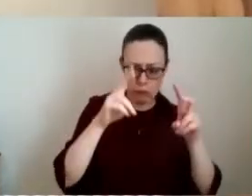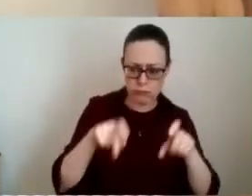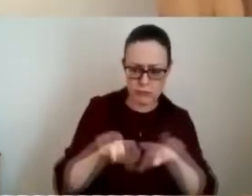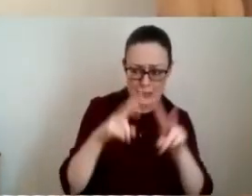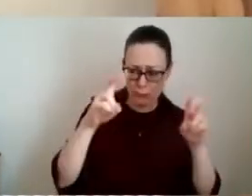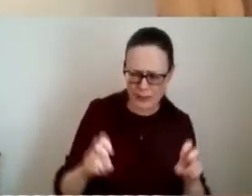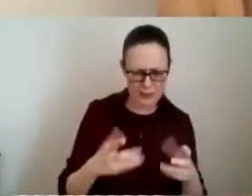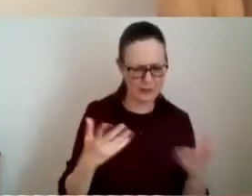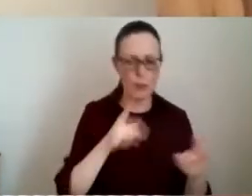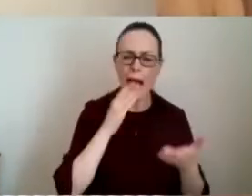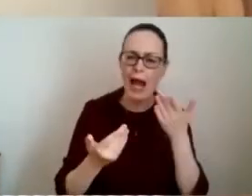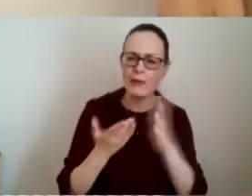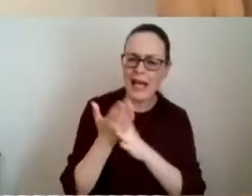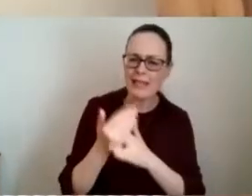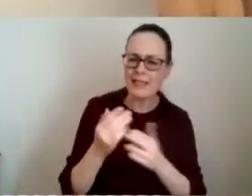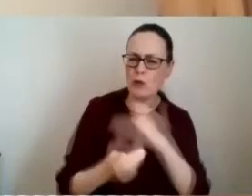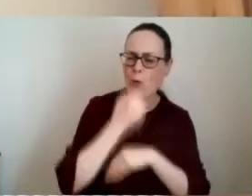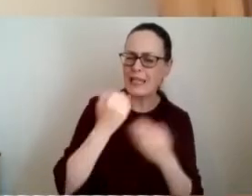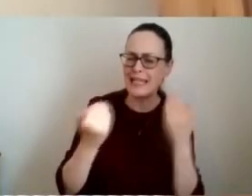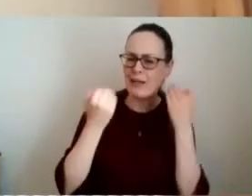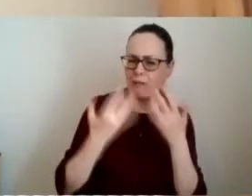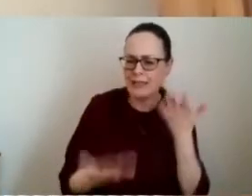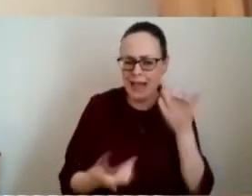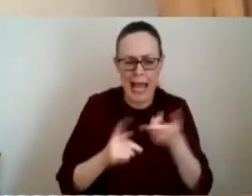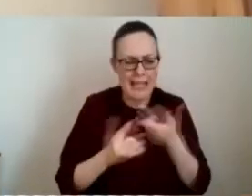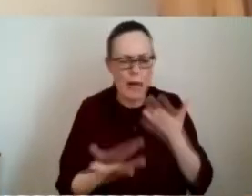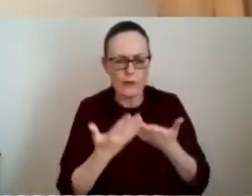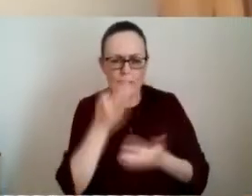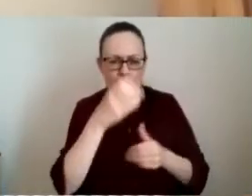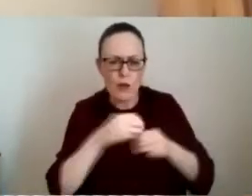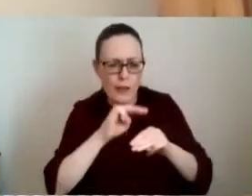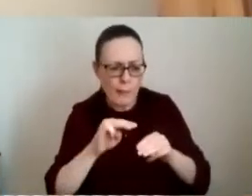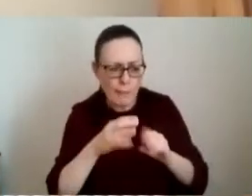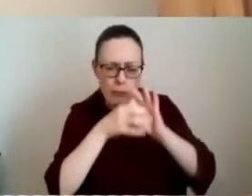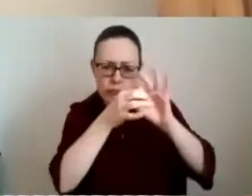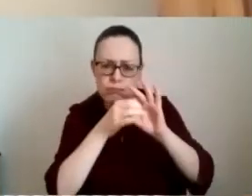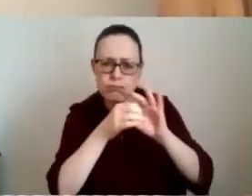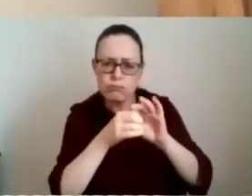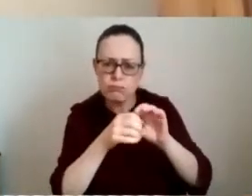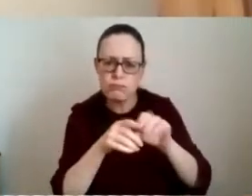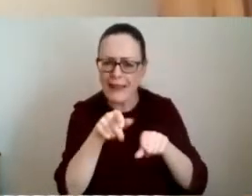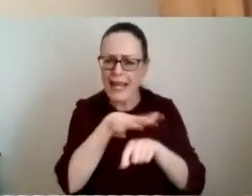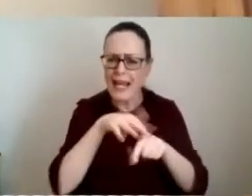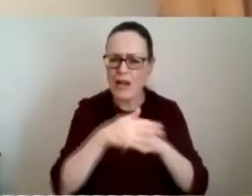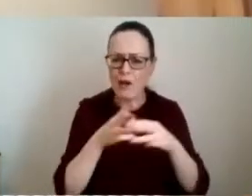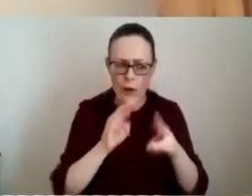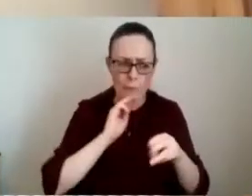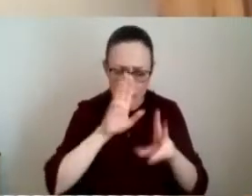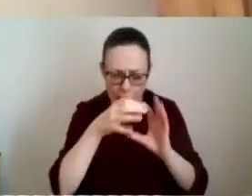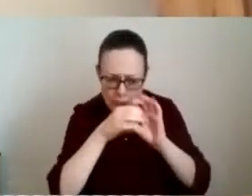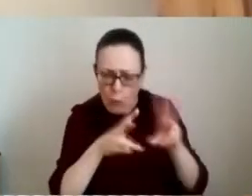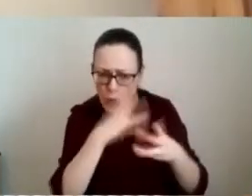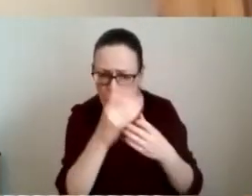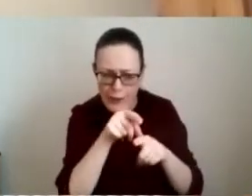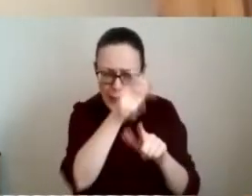information and how could you go and find other advocates or champions in this area of work people that you could work with and